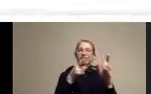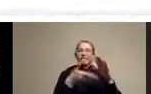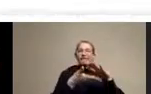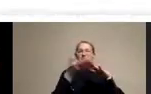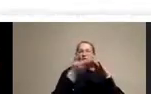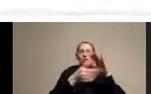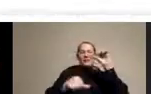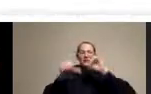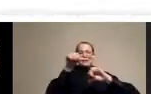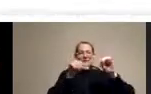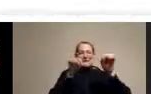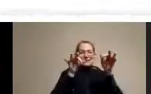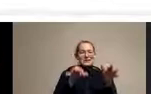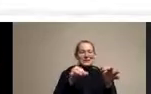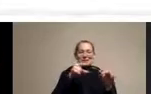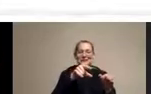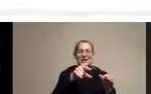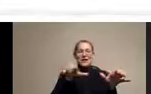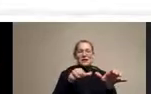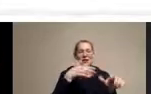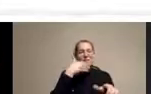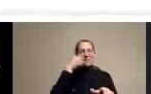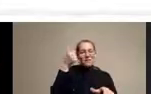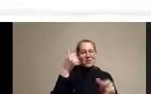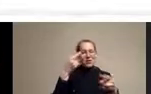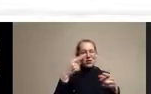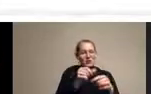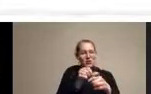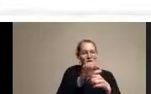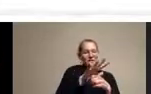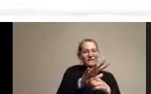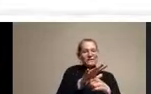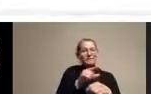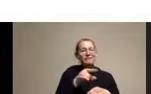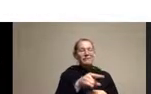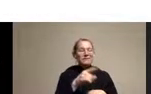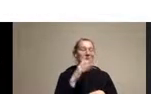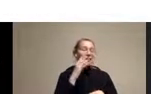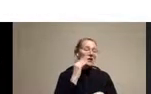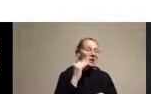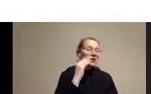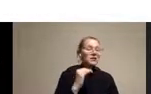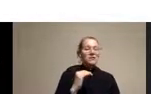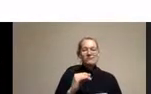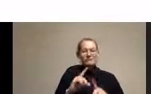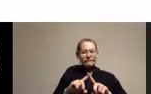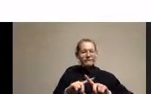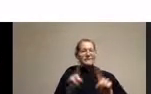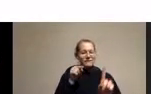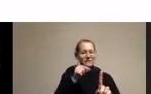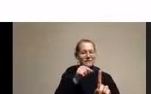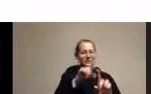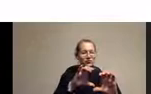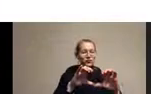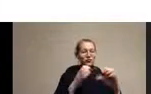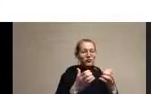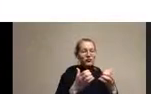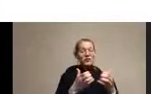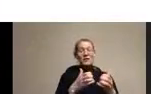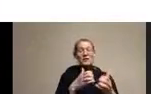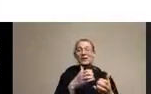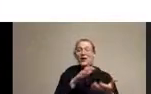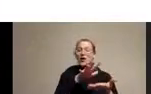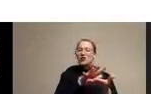COVID than the rest of the country. And that group also experienced things, for example, like school closures very differently, because we know that schools and more affluent areas reopen